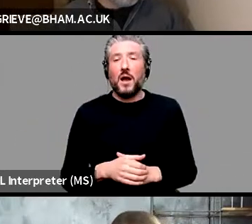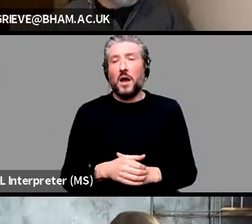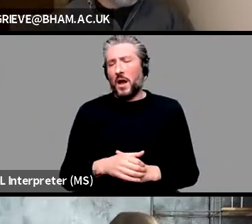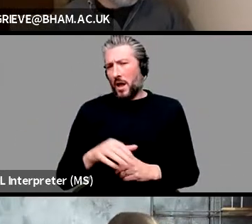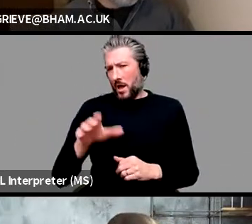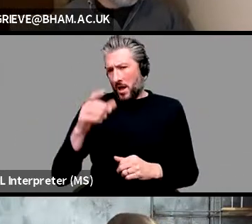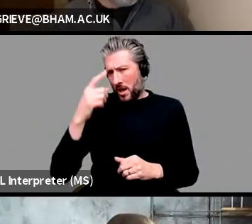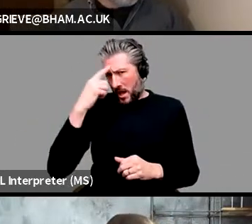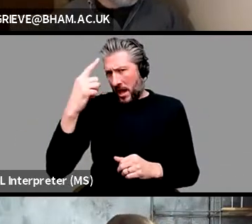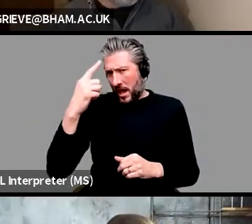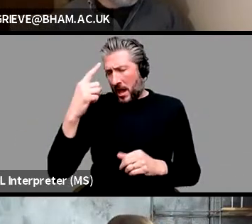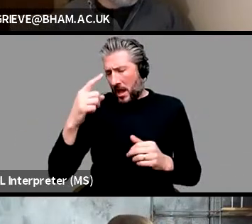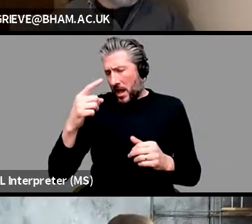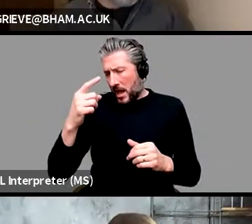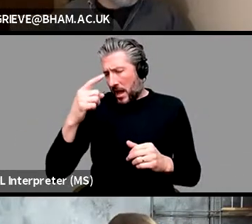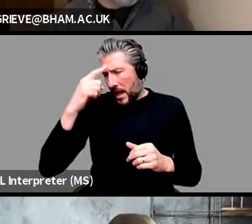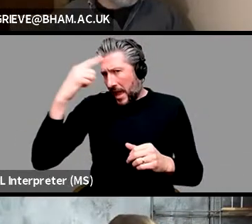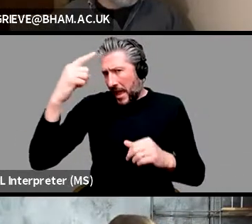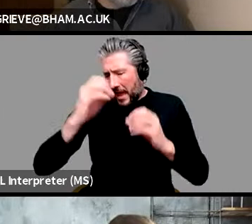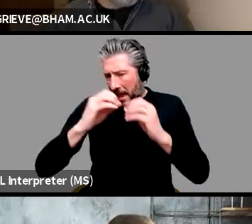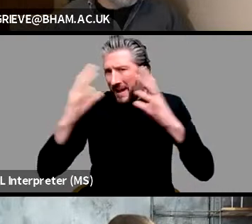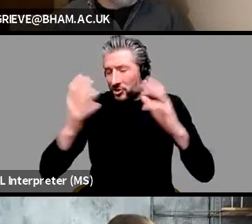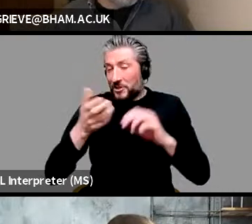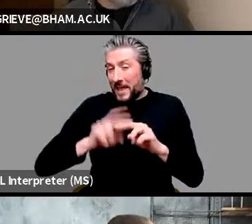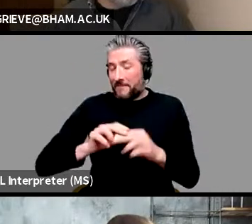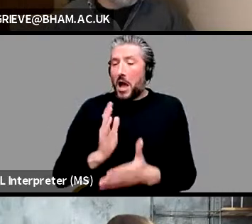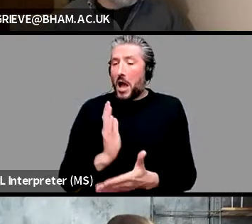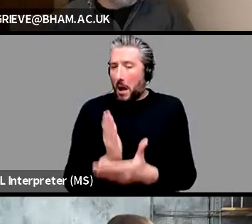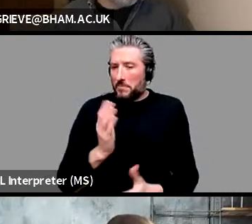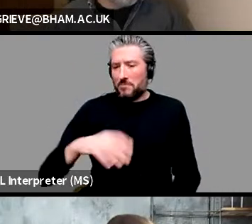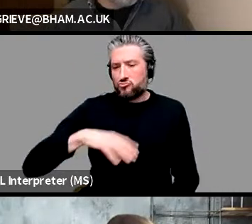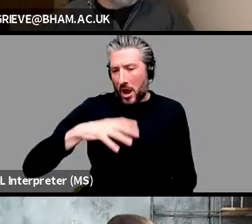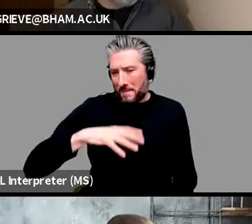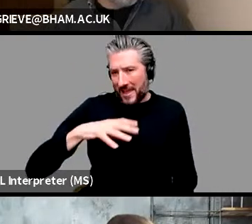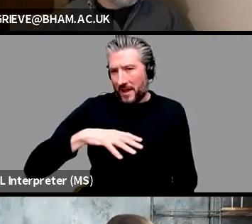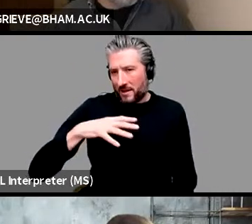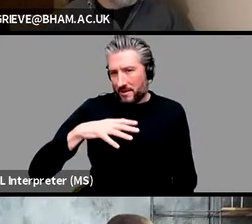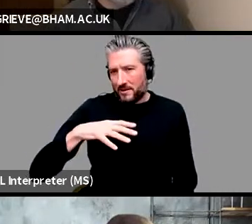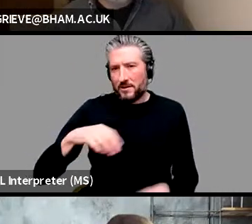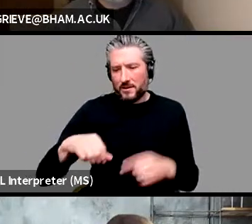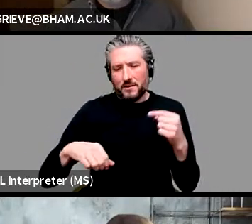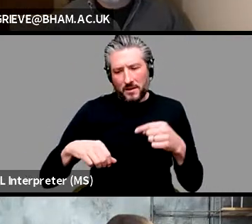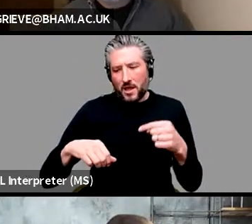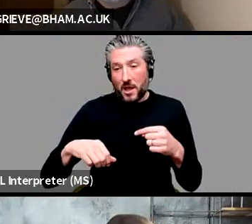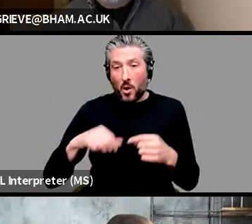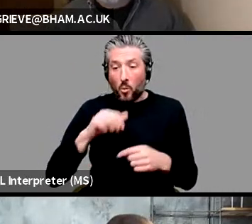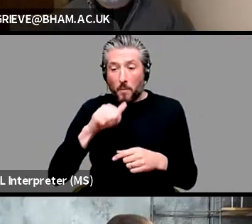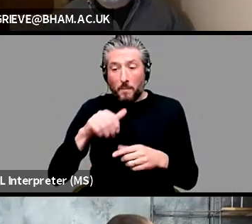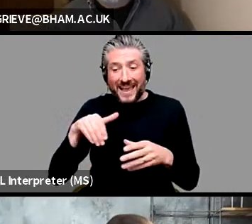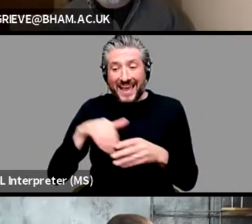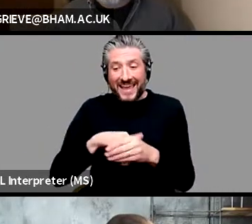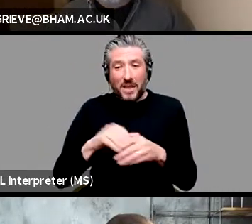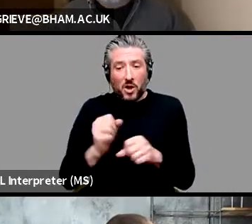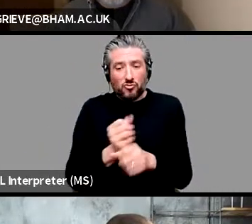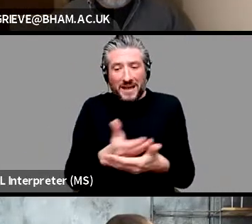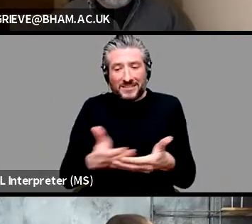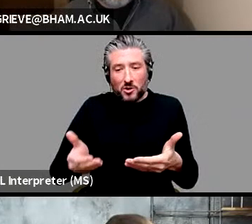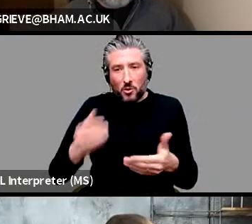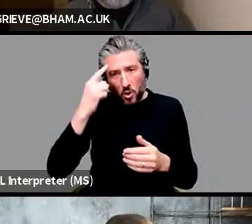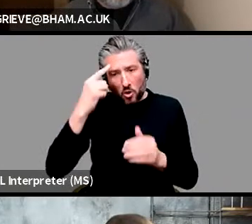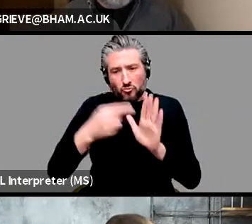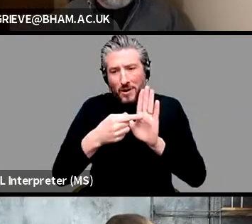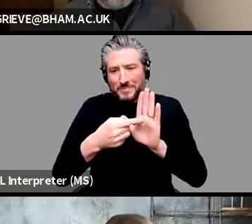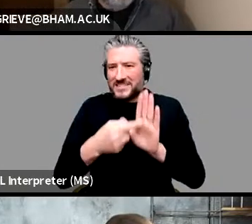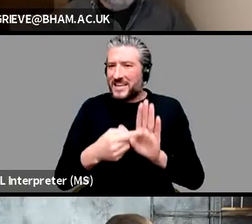Imagine it's priming or whatever. Would that be in the grammatical representation somehow, or would it be